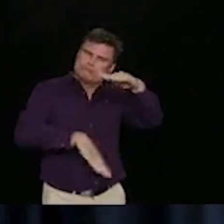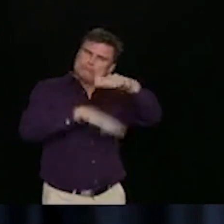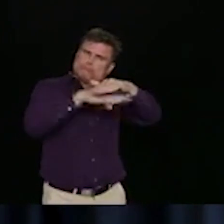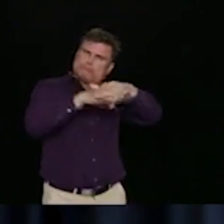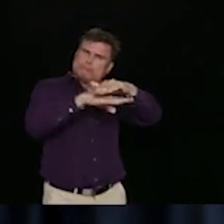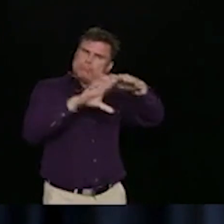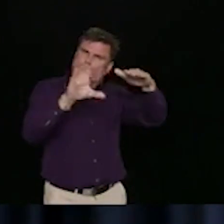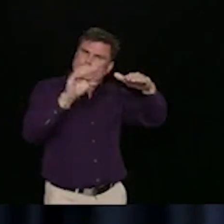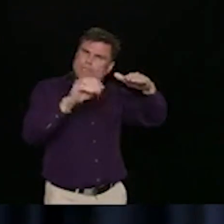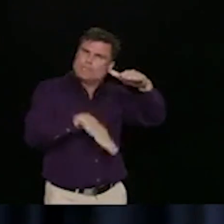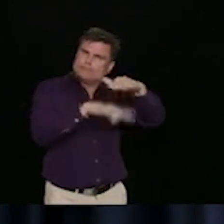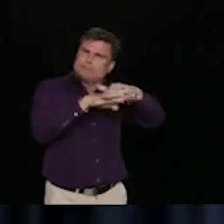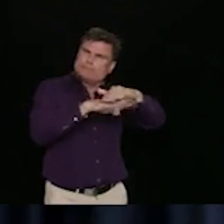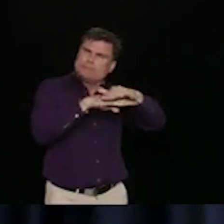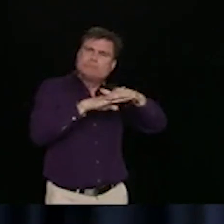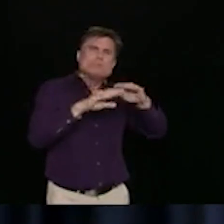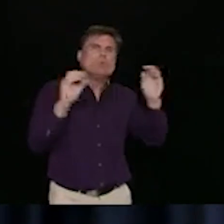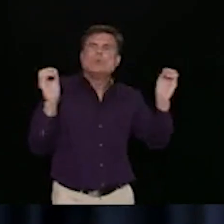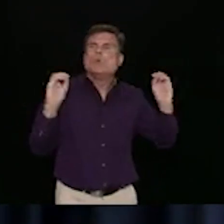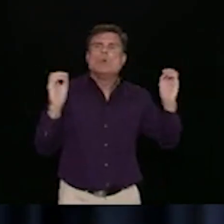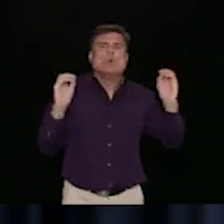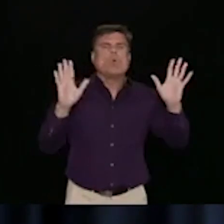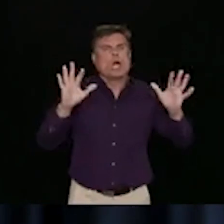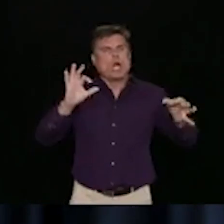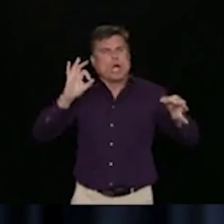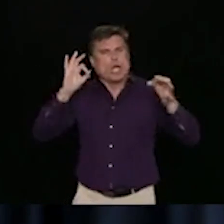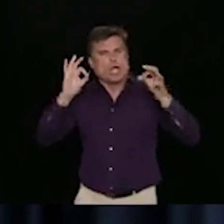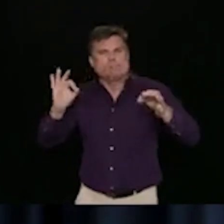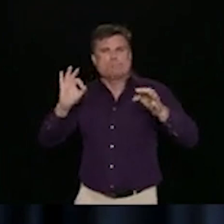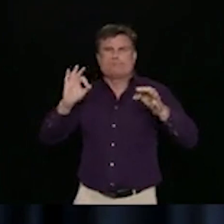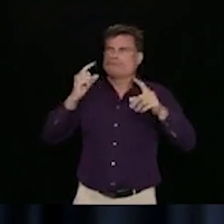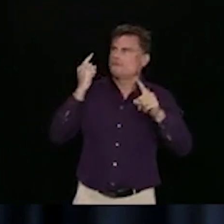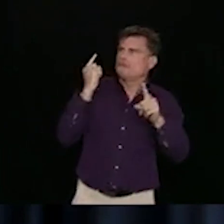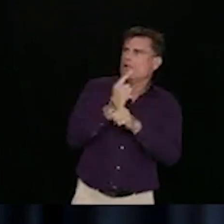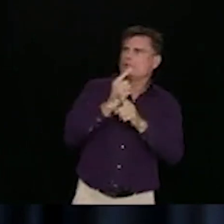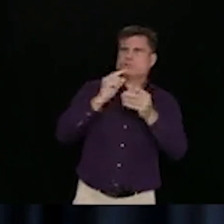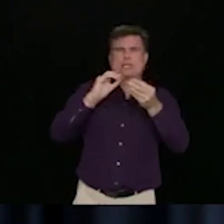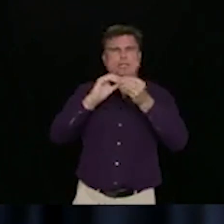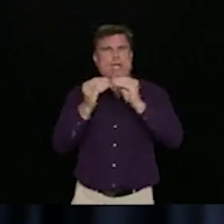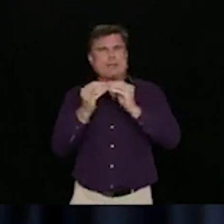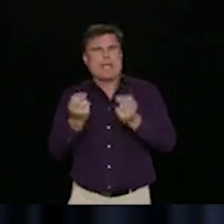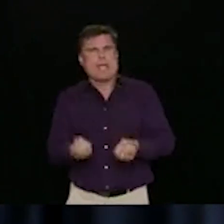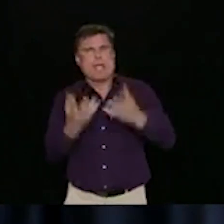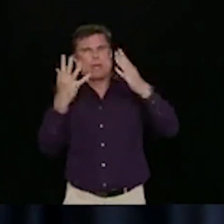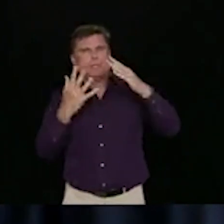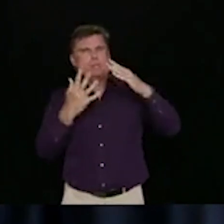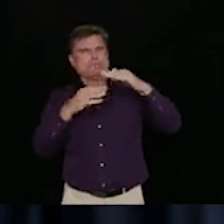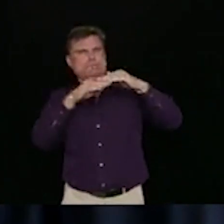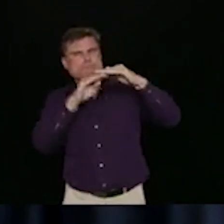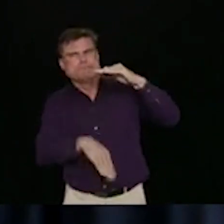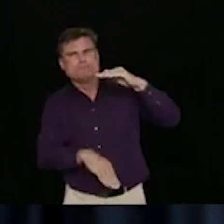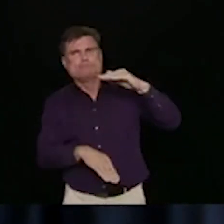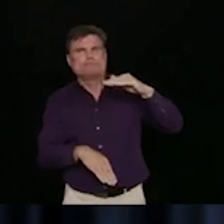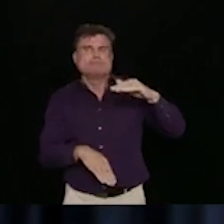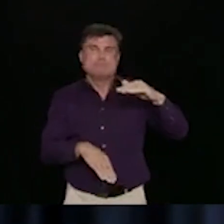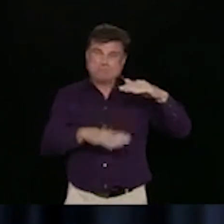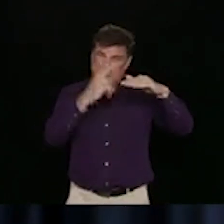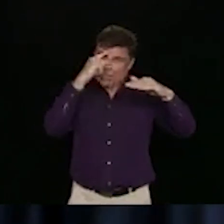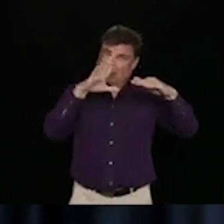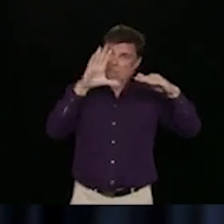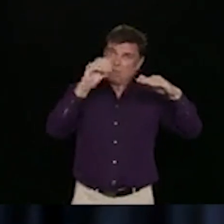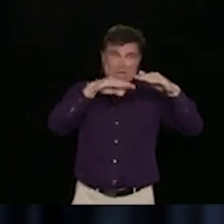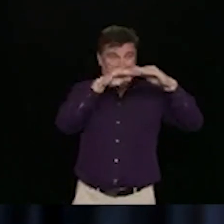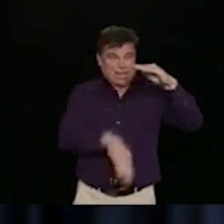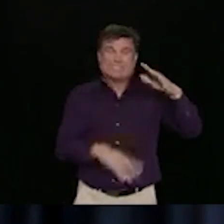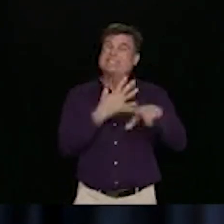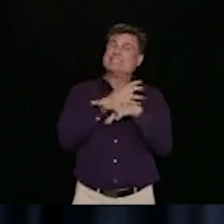It's a number that we think we can follow people, we can find people, we can do the contact tracing and it's also